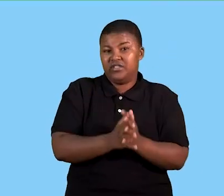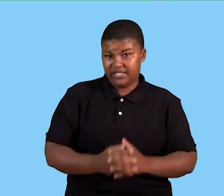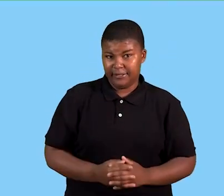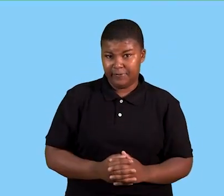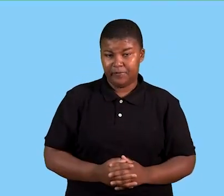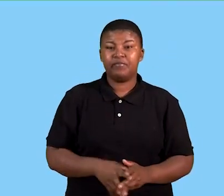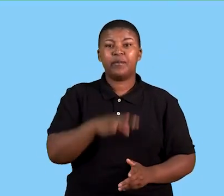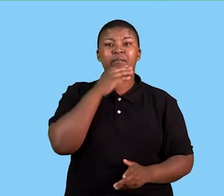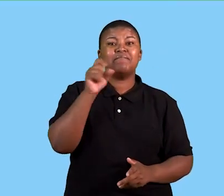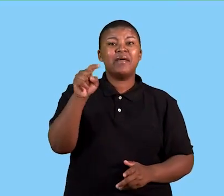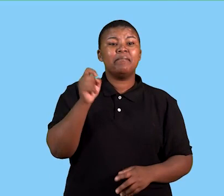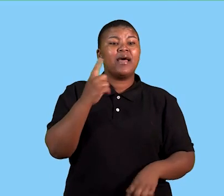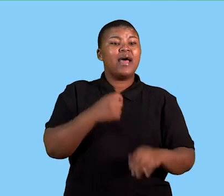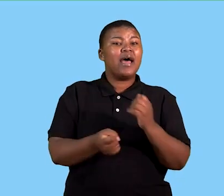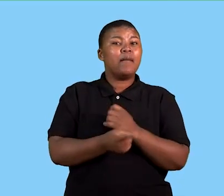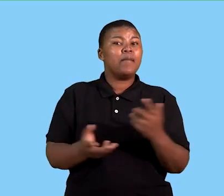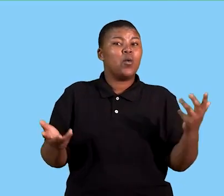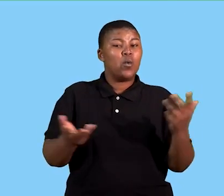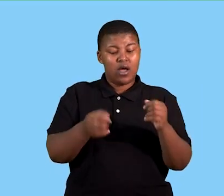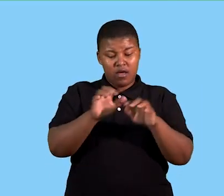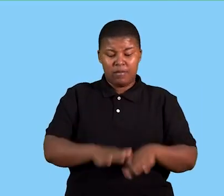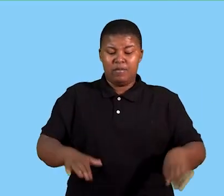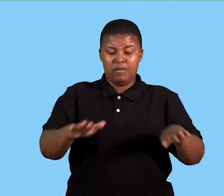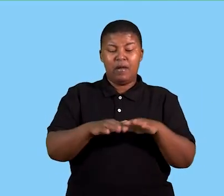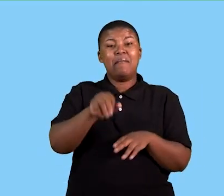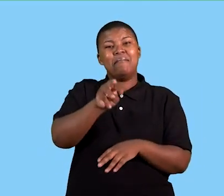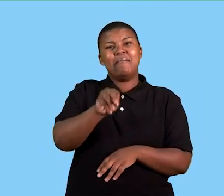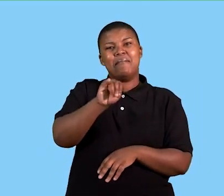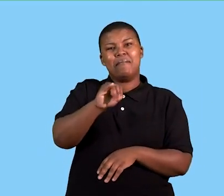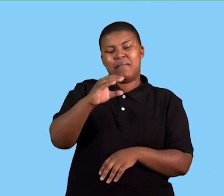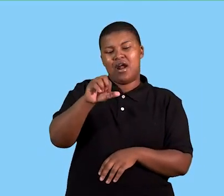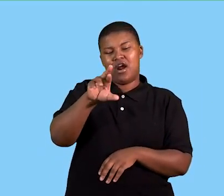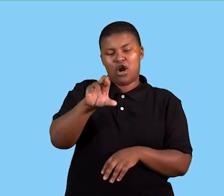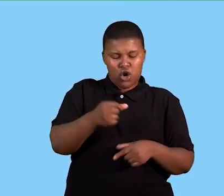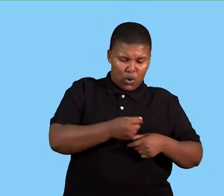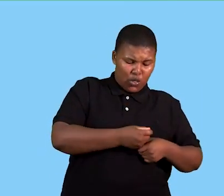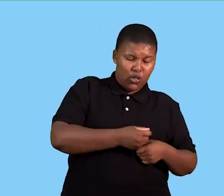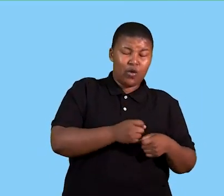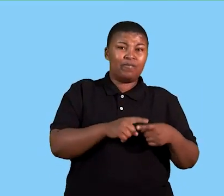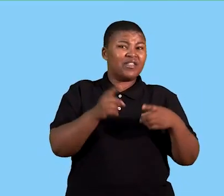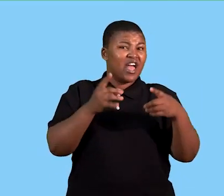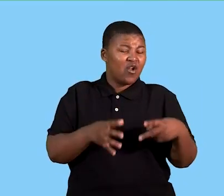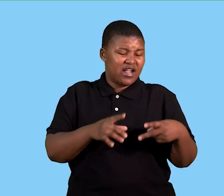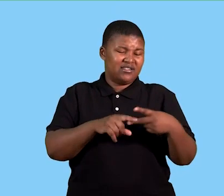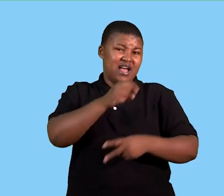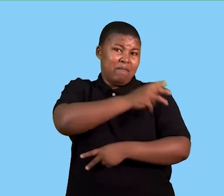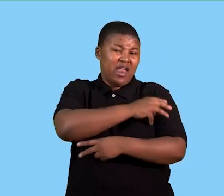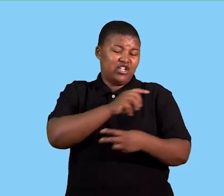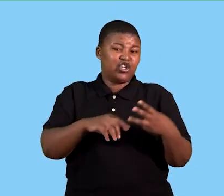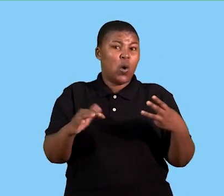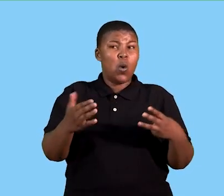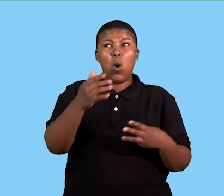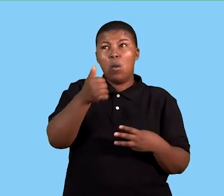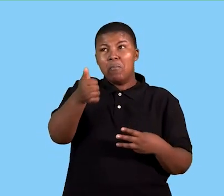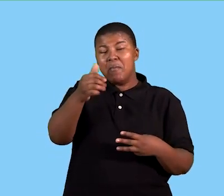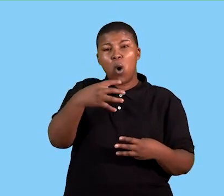all that happens in our micro environment can be managed by the managers or the directors or